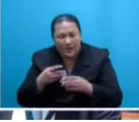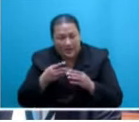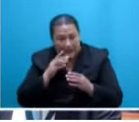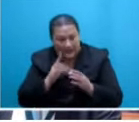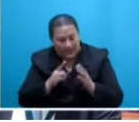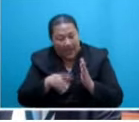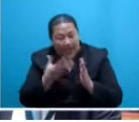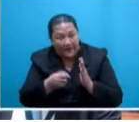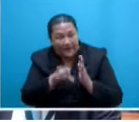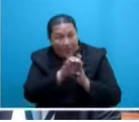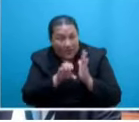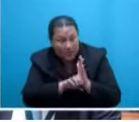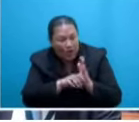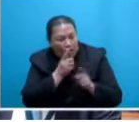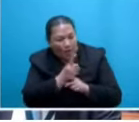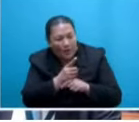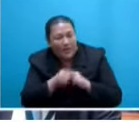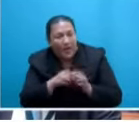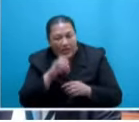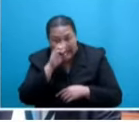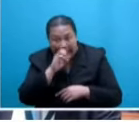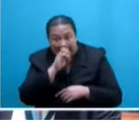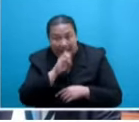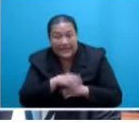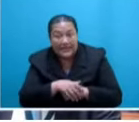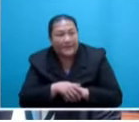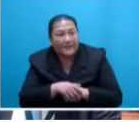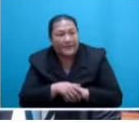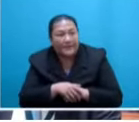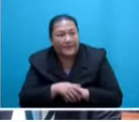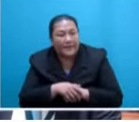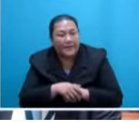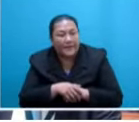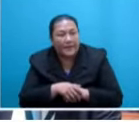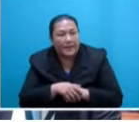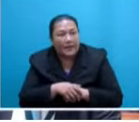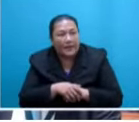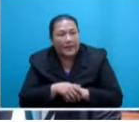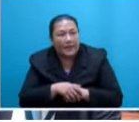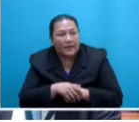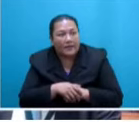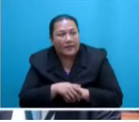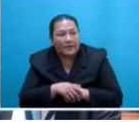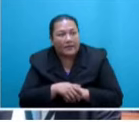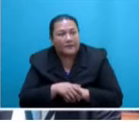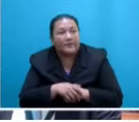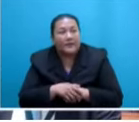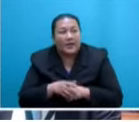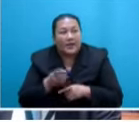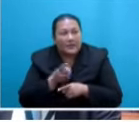That skins the cat to the bone. On the Fisheries sector, Mr. Speaker, I have a couple of points to make as Shadow Minister of Fisheries.